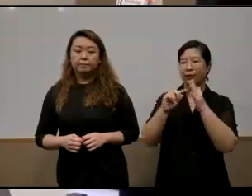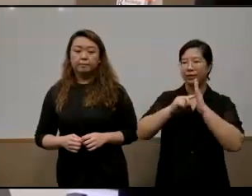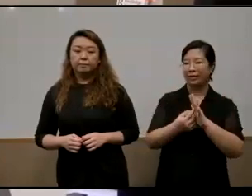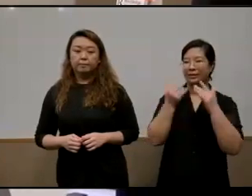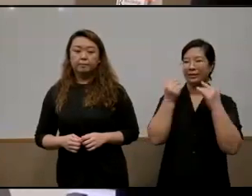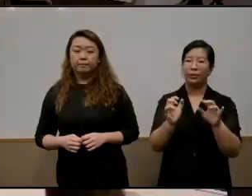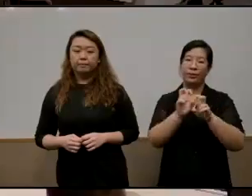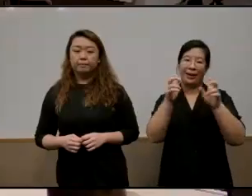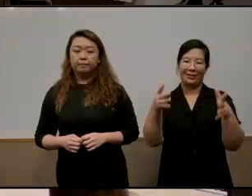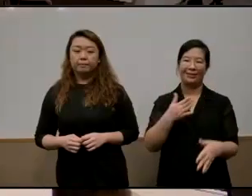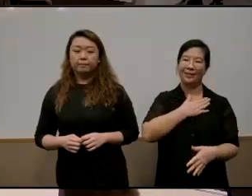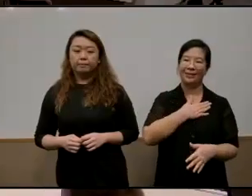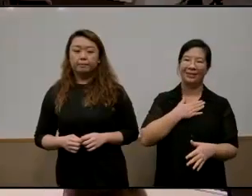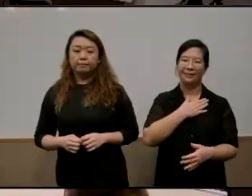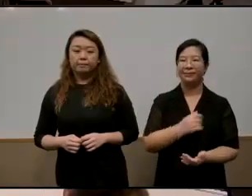panelists please